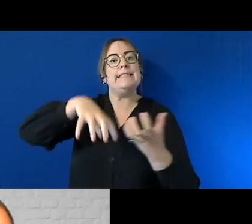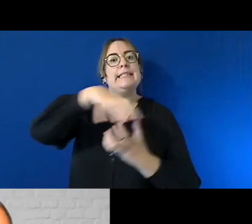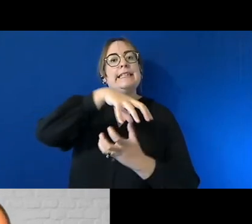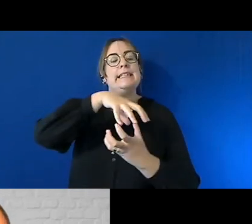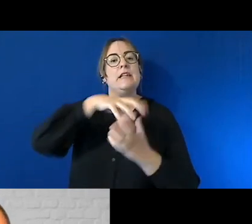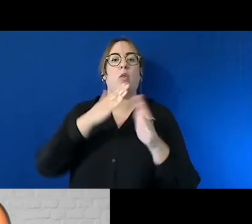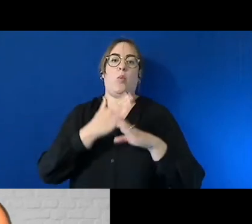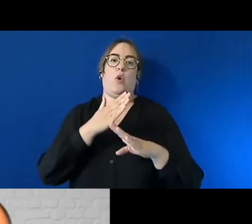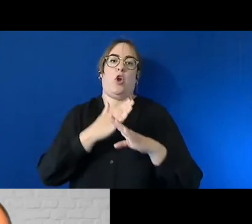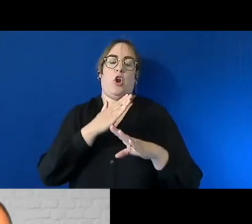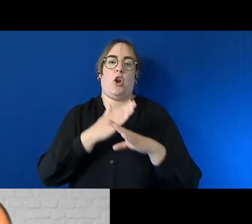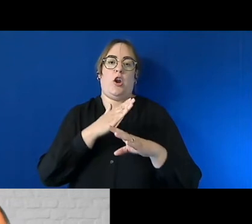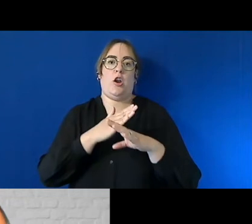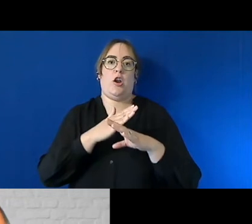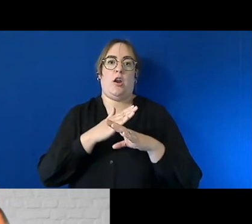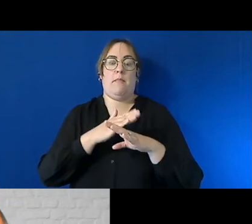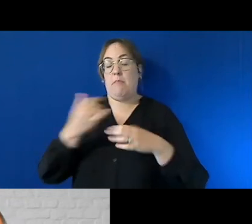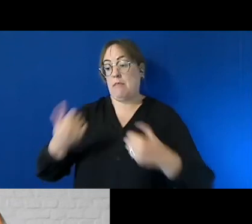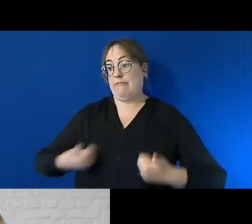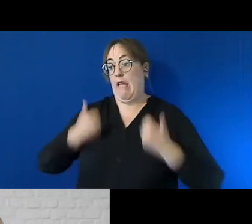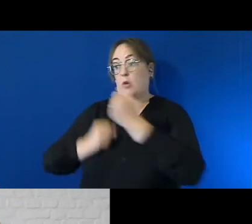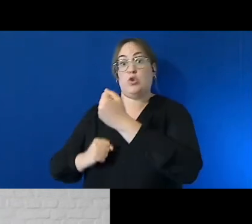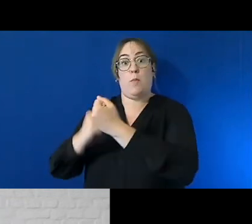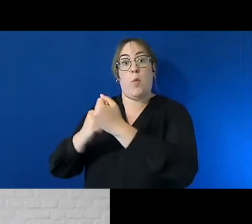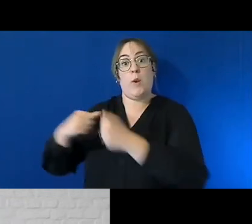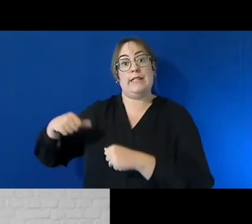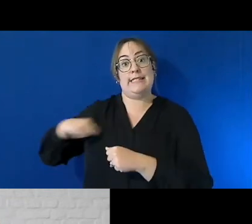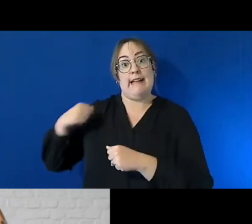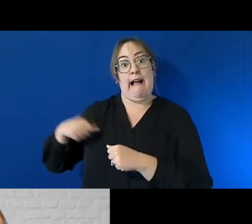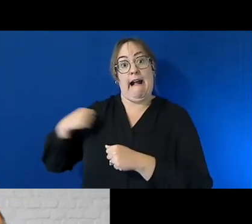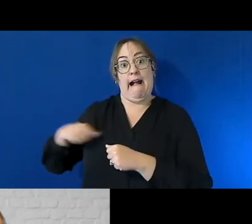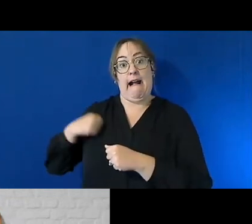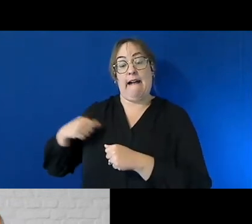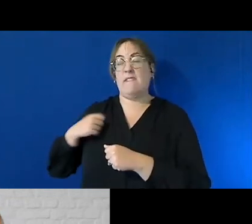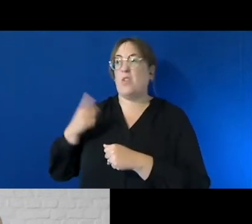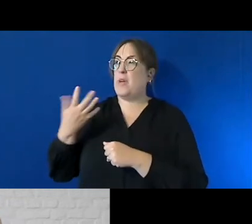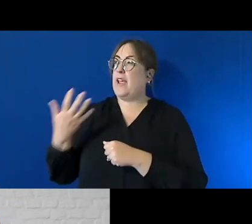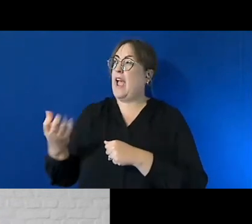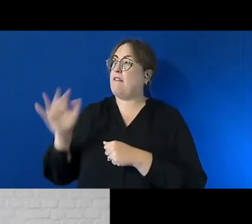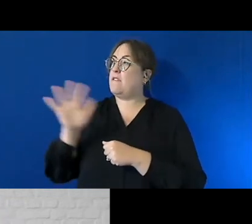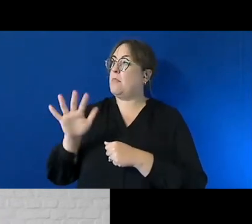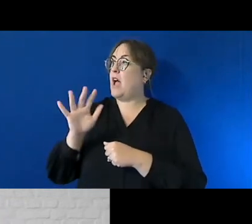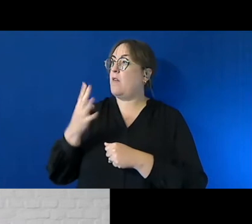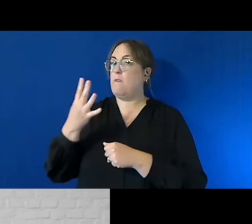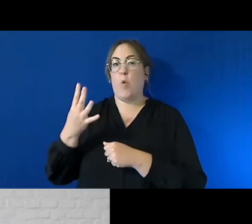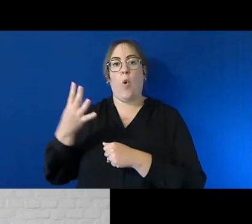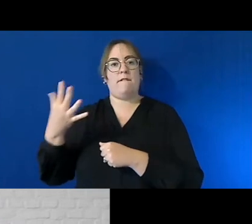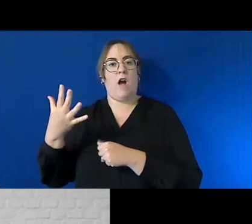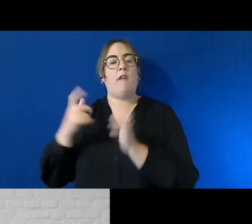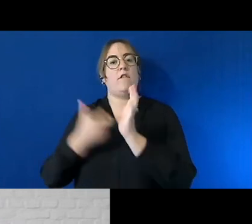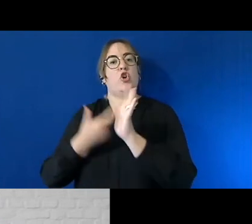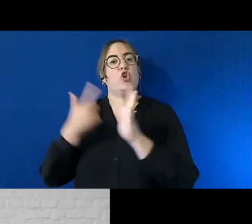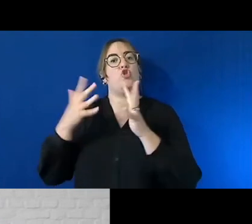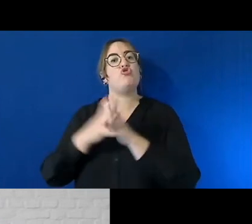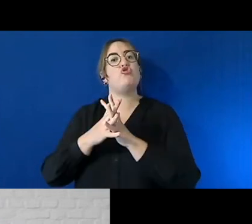bulk of our supported employees even today working we probably today we have about four or five crews that go out of a